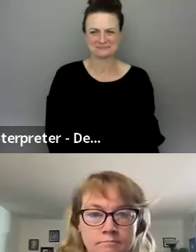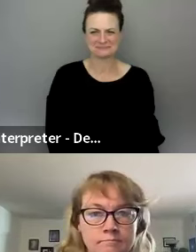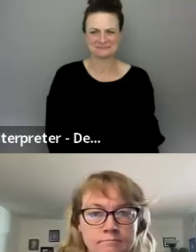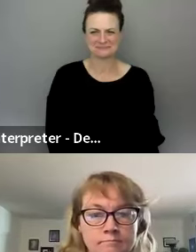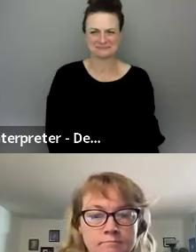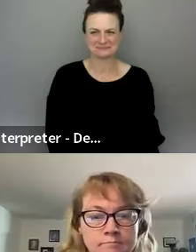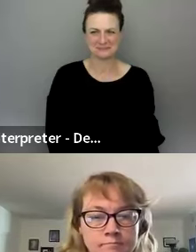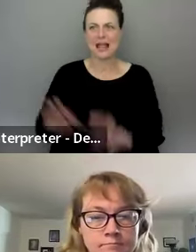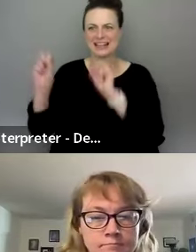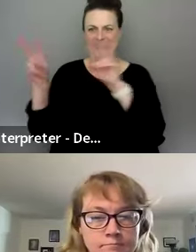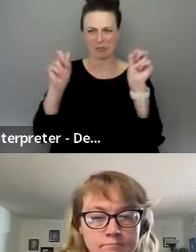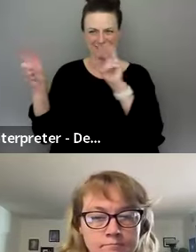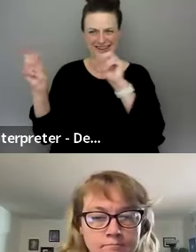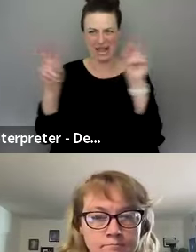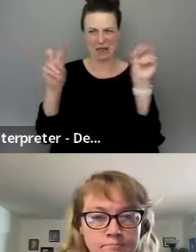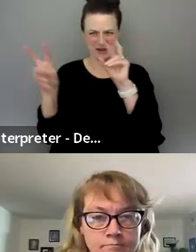Welcome.